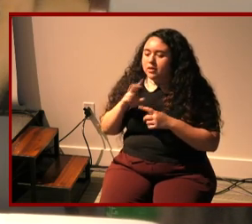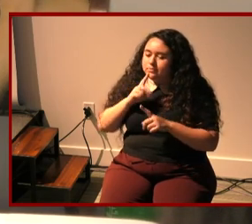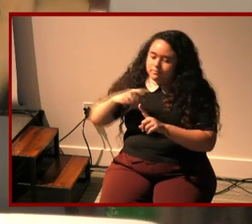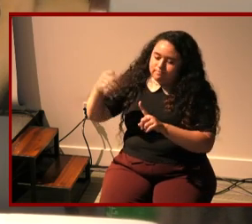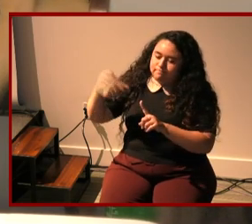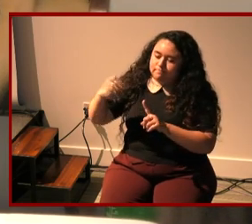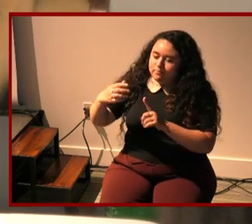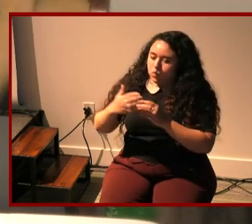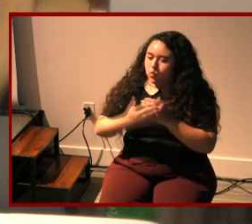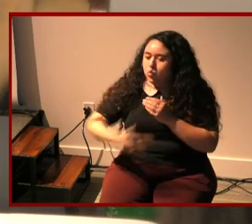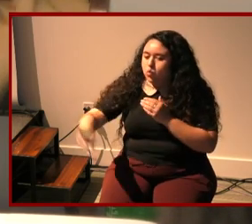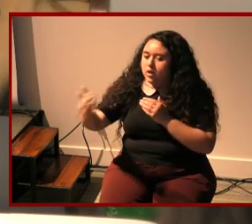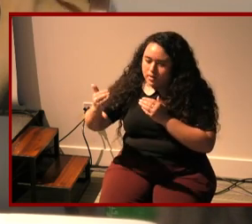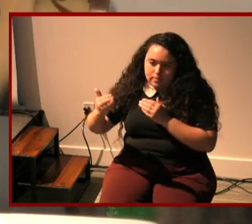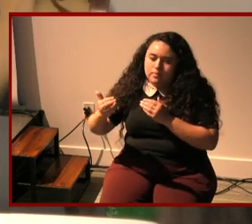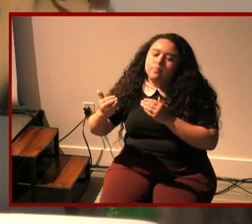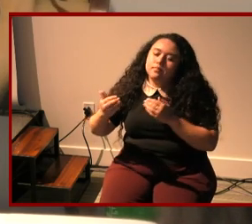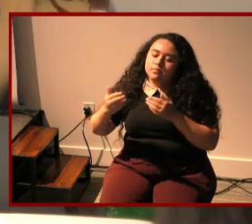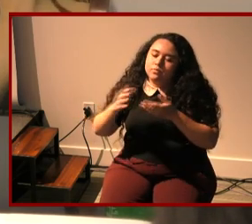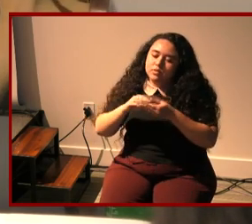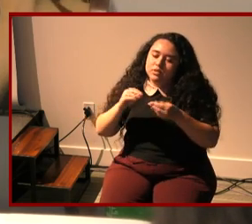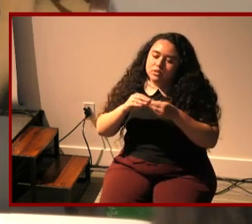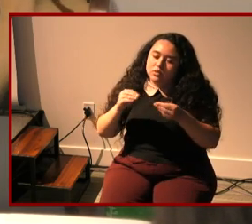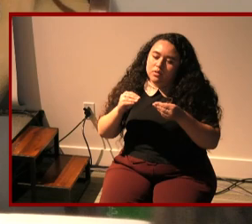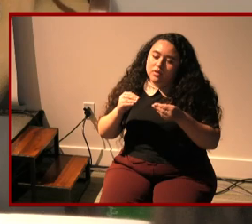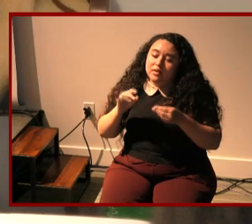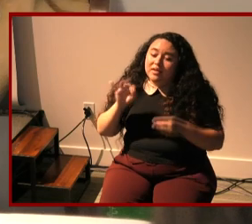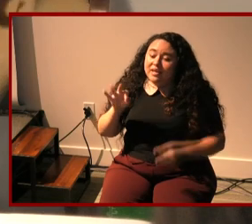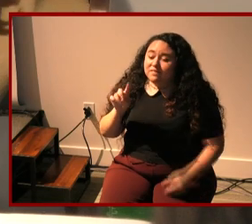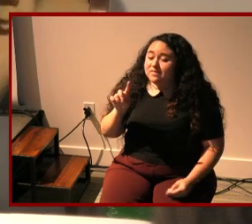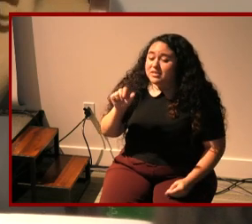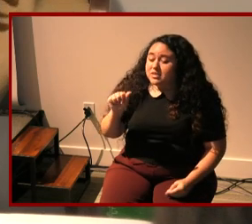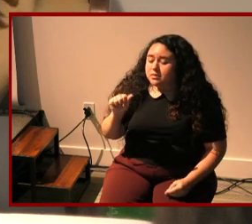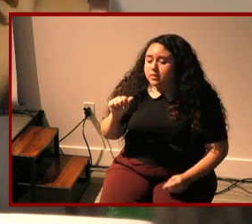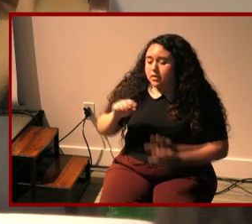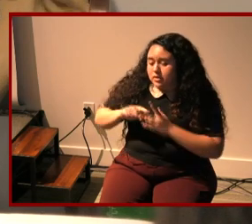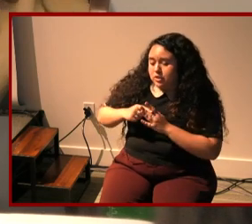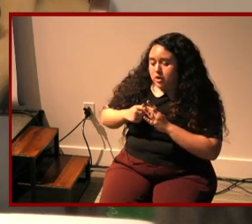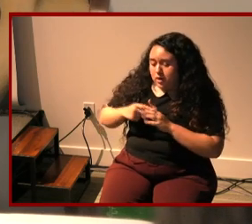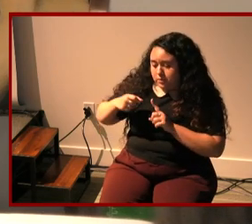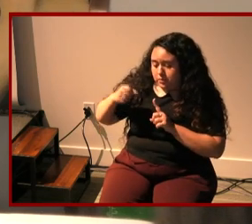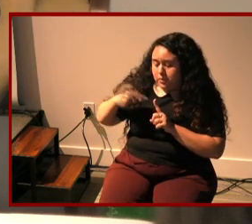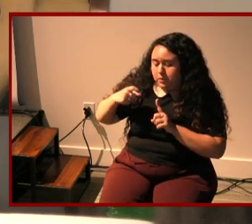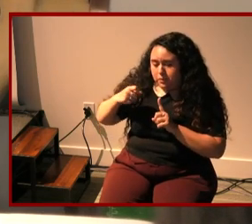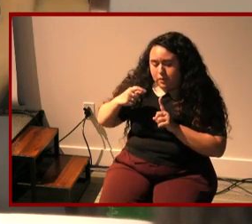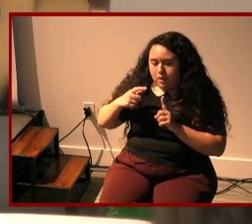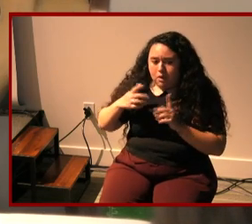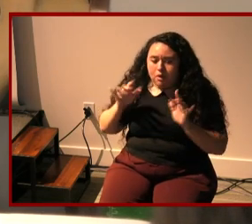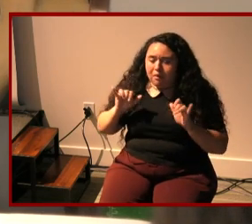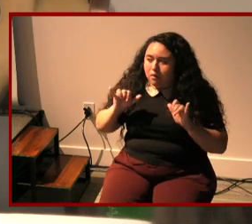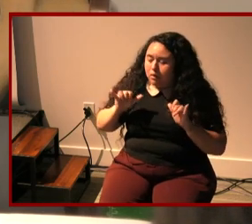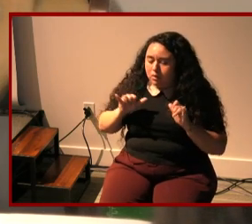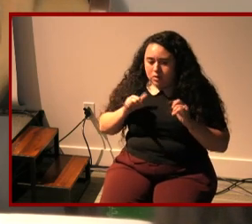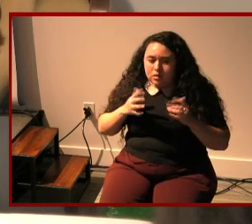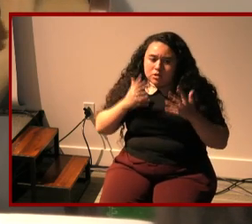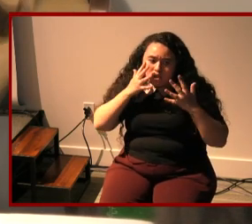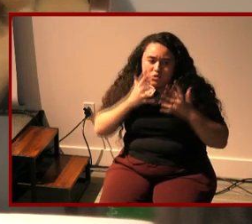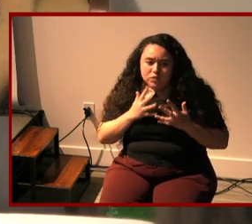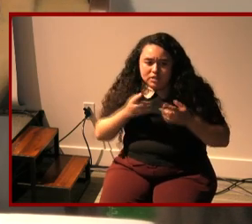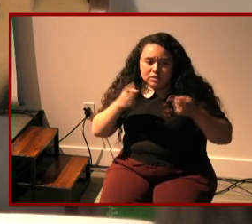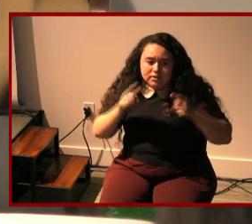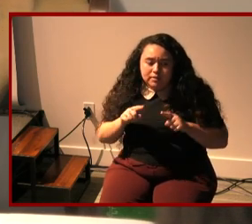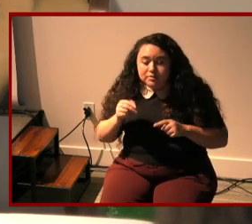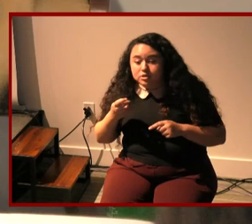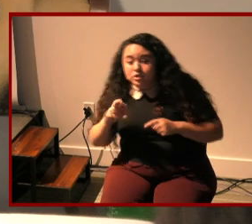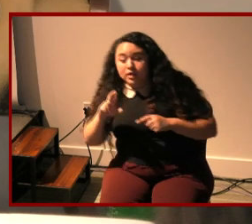thereafter of the story right if disability you know sort of initiates this like tragedy for the parents then like gender swoops in